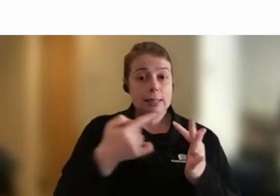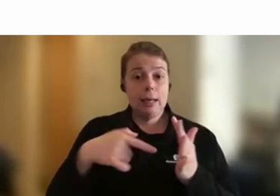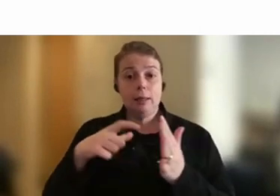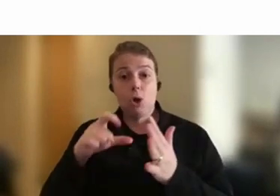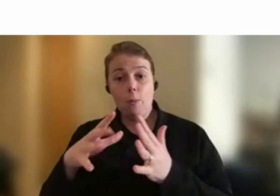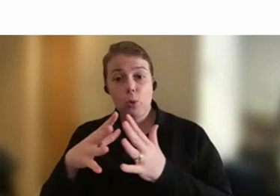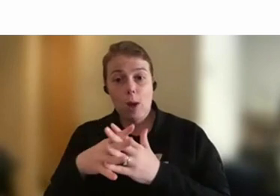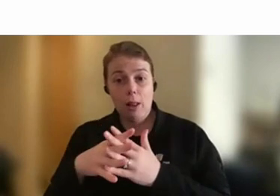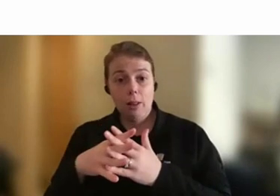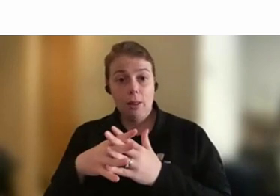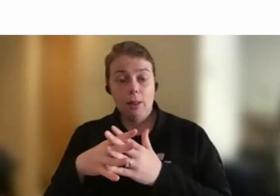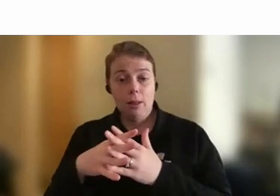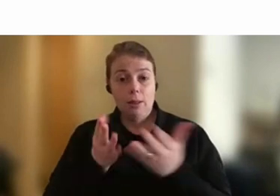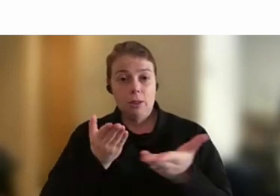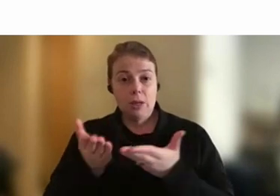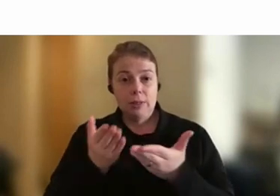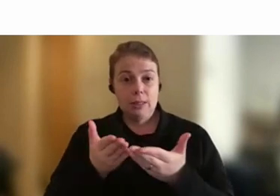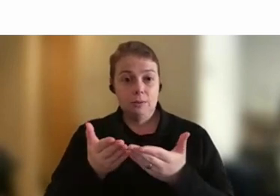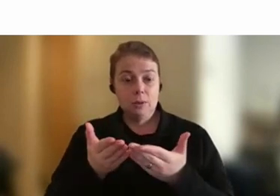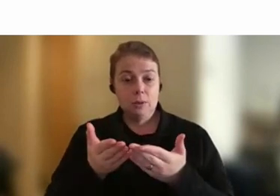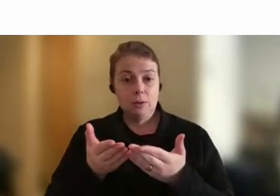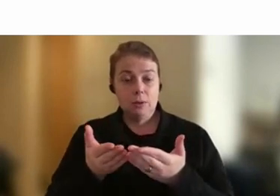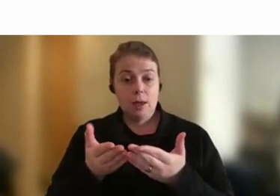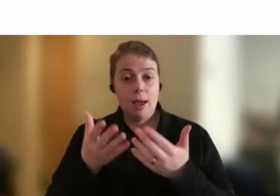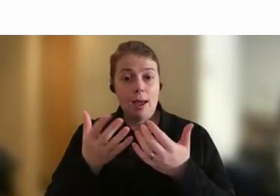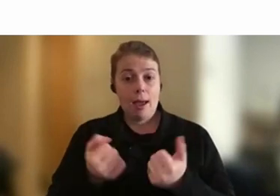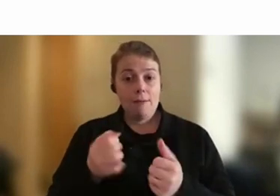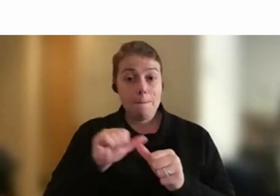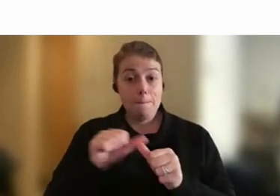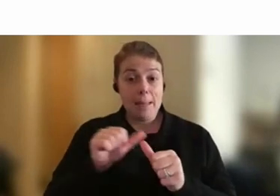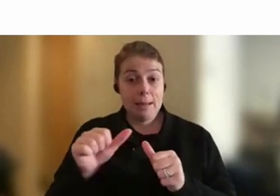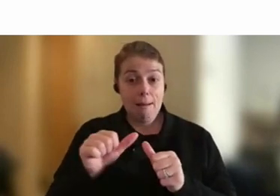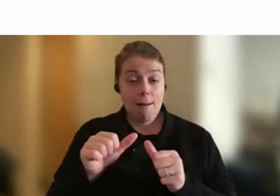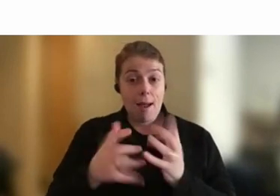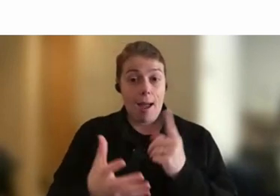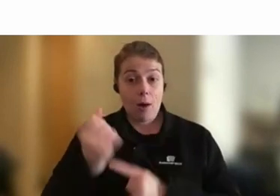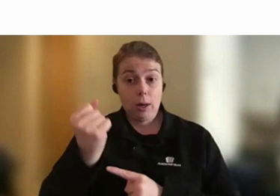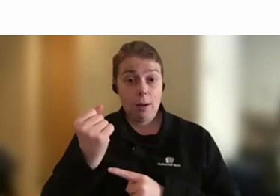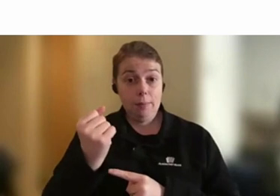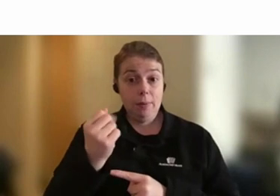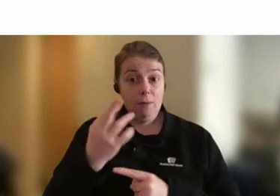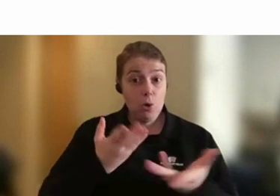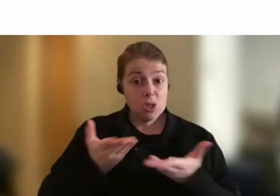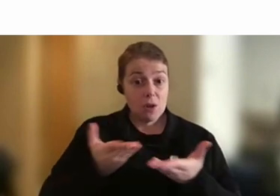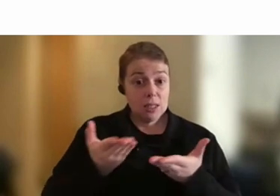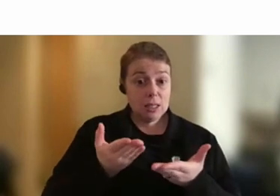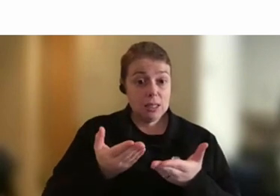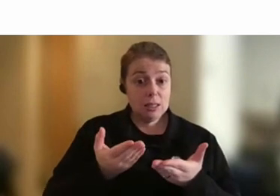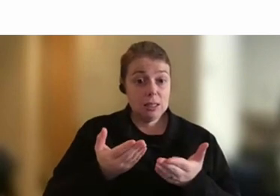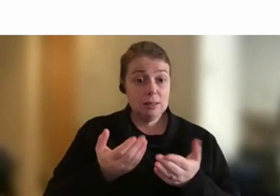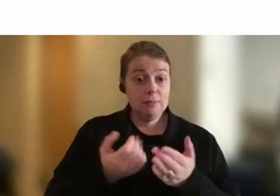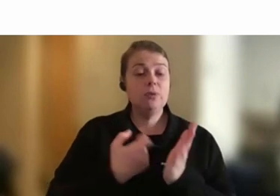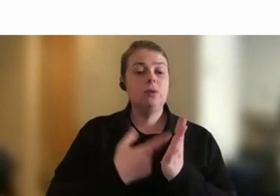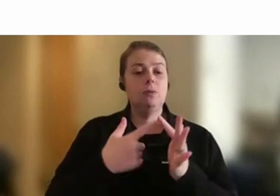a better outcome for both organisations, do you think? Most definitely. I think sometimes we